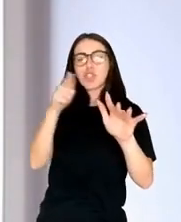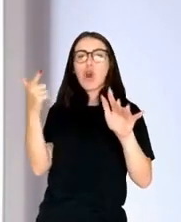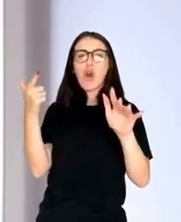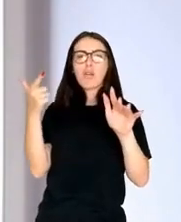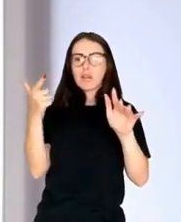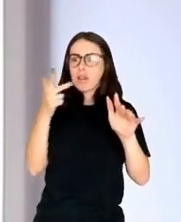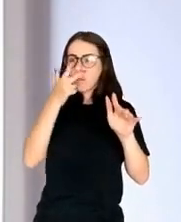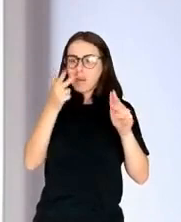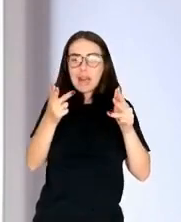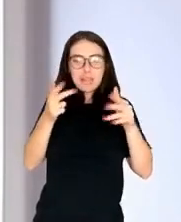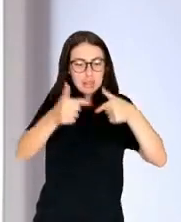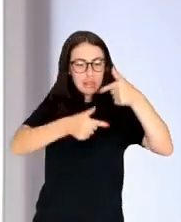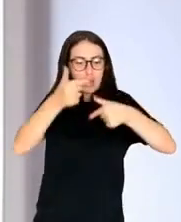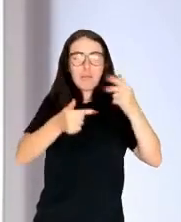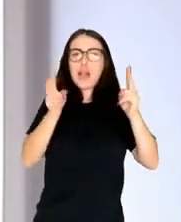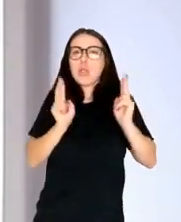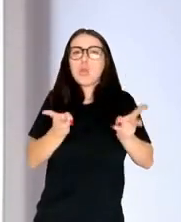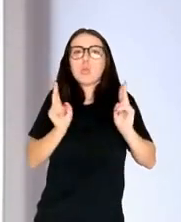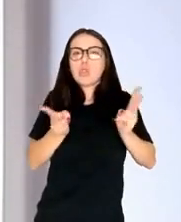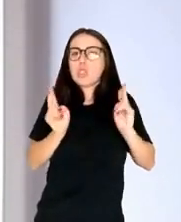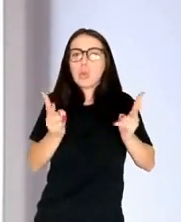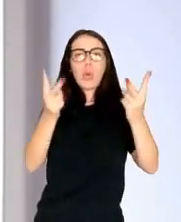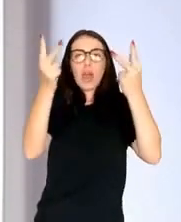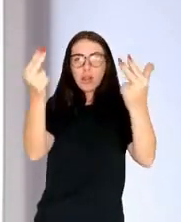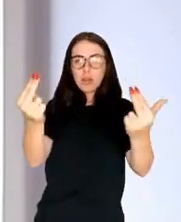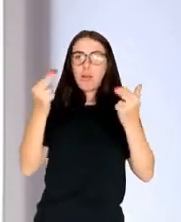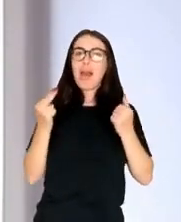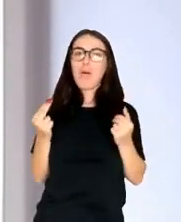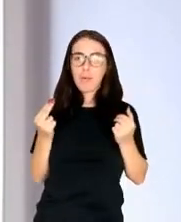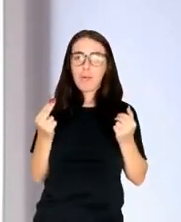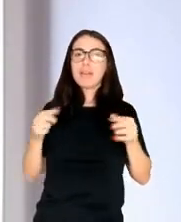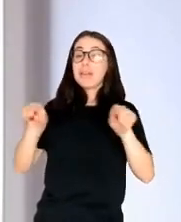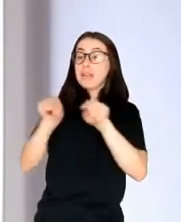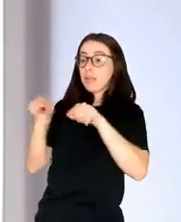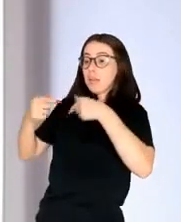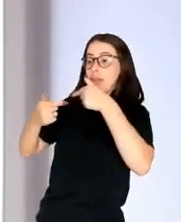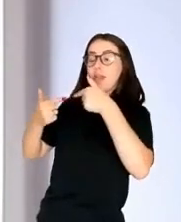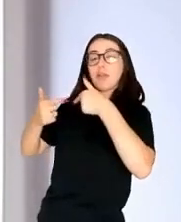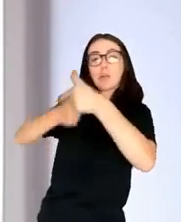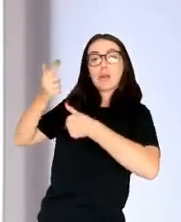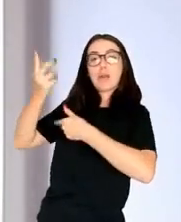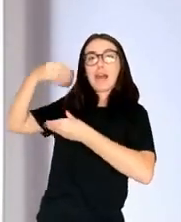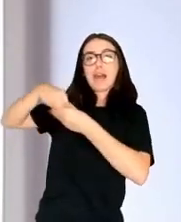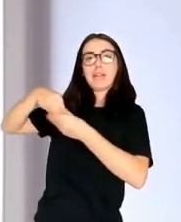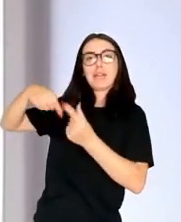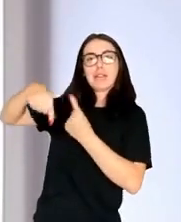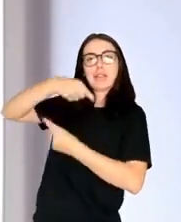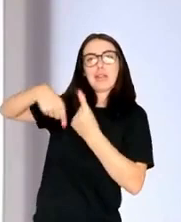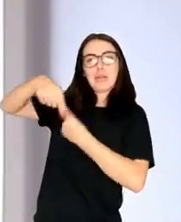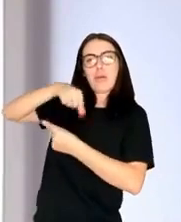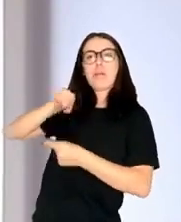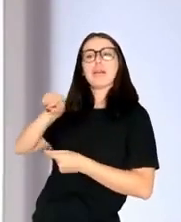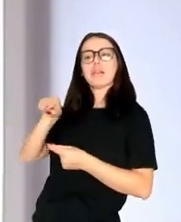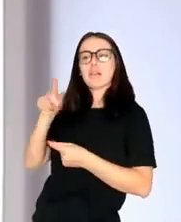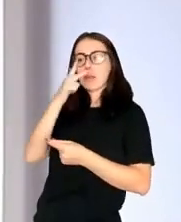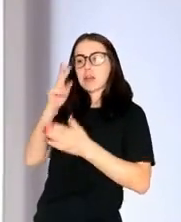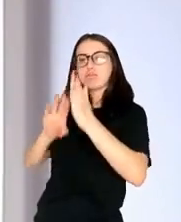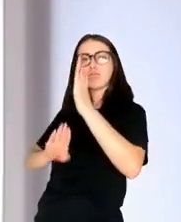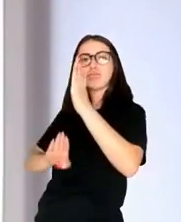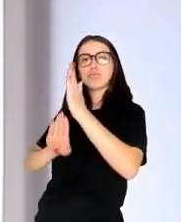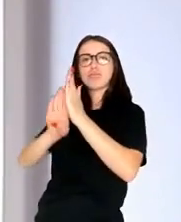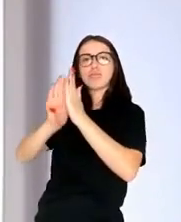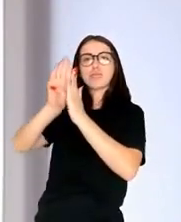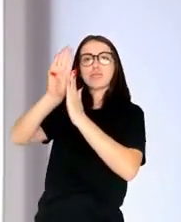and commerce have become far more efficient in so many ways over the years. You know, the way we do banking